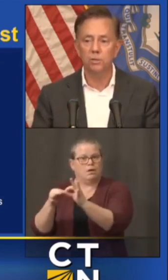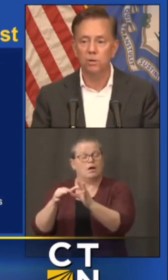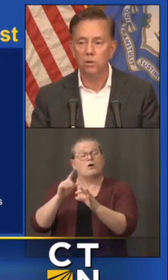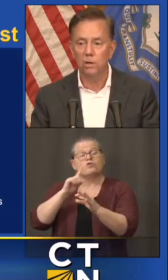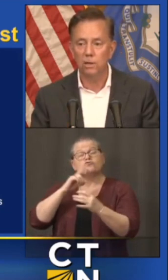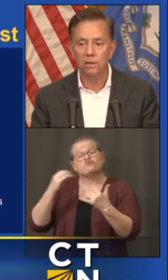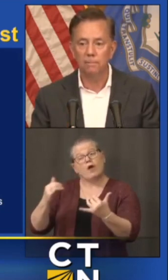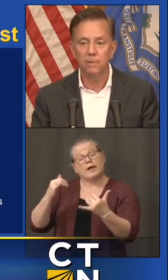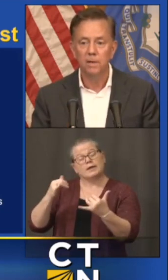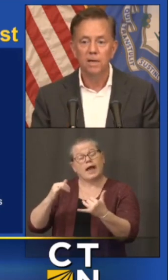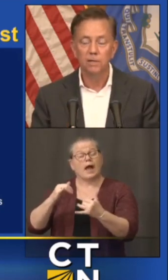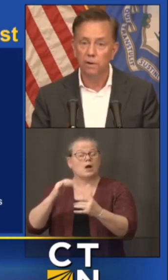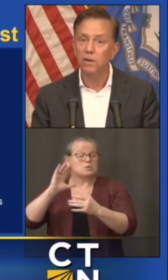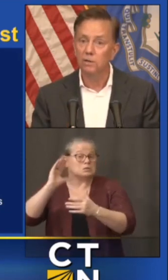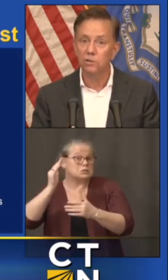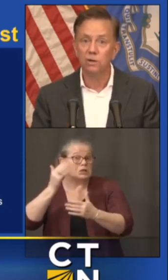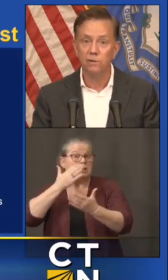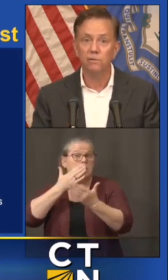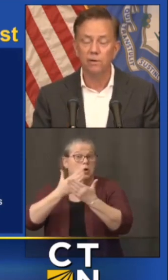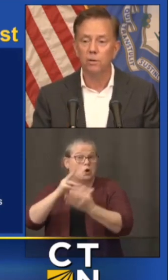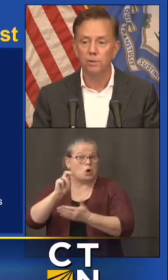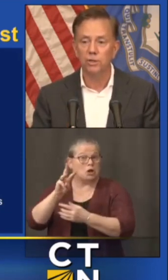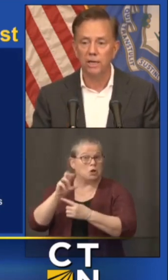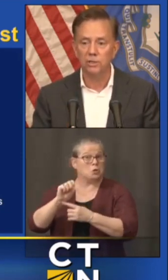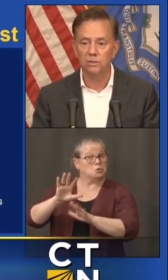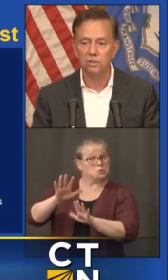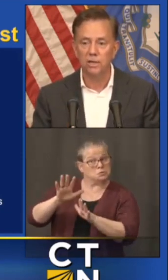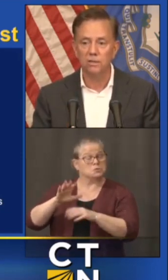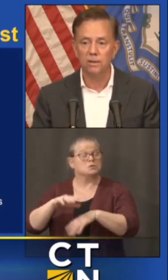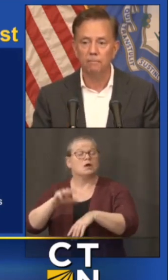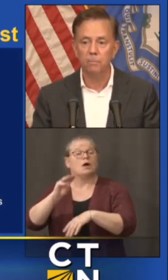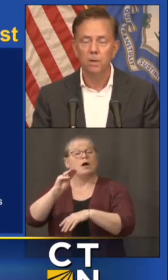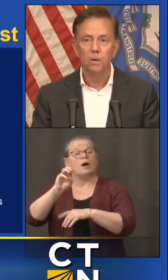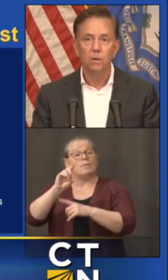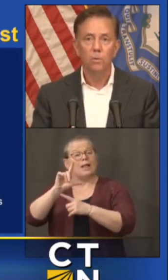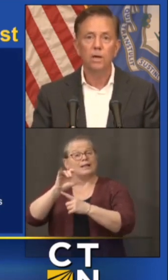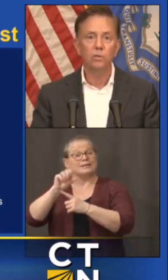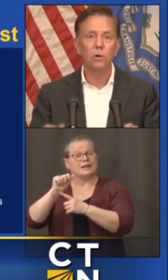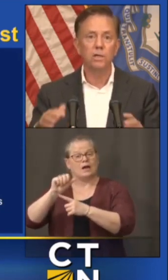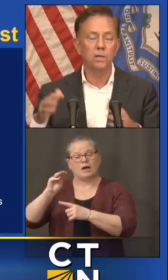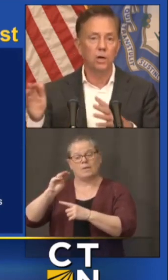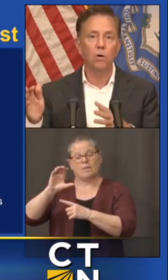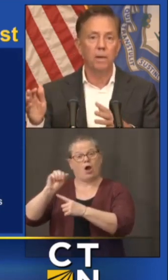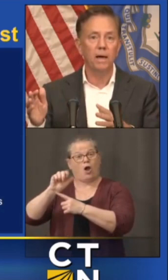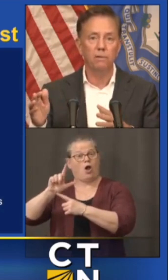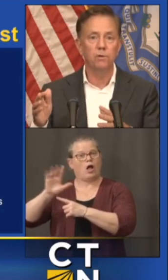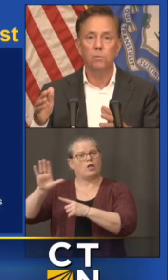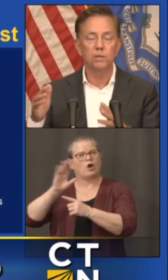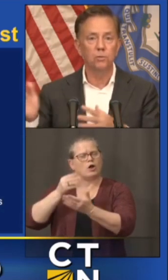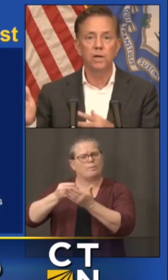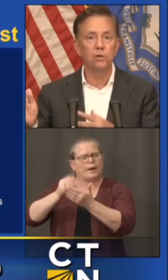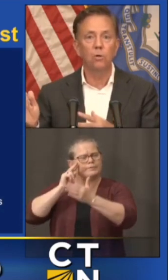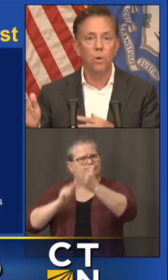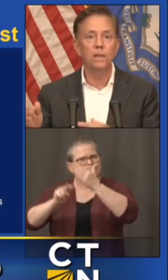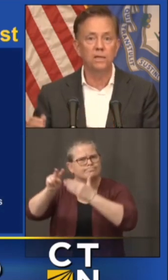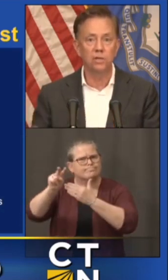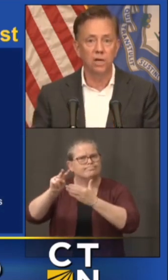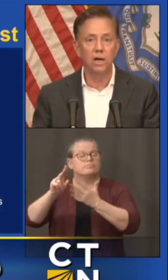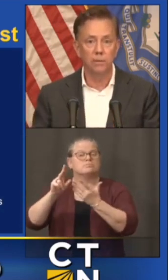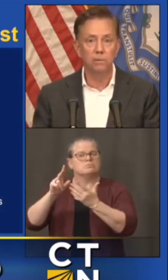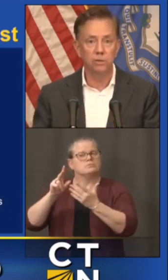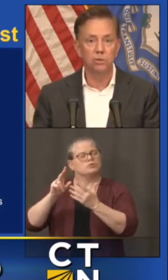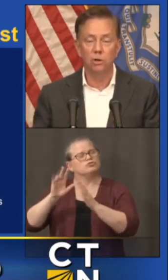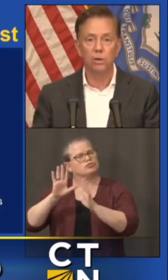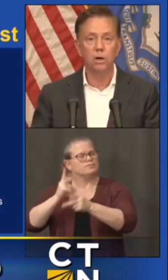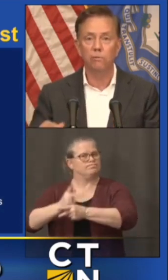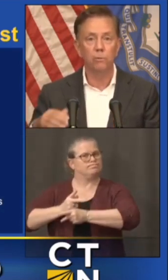Melissa McCall um is very conservative in her projections and um we had thought you know going back a few months we didn't know when this